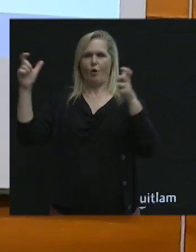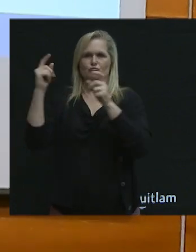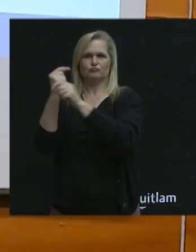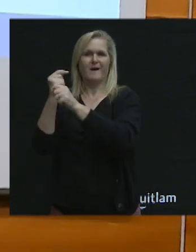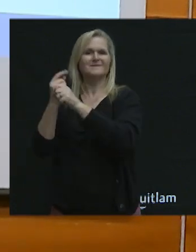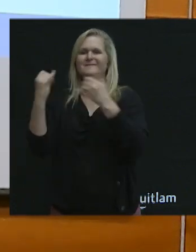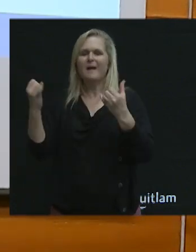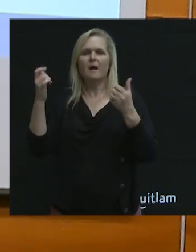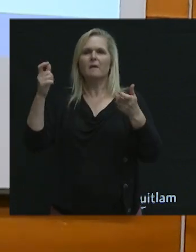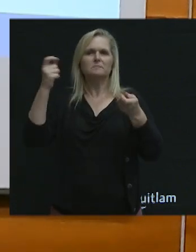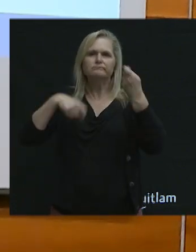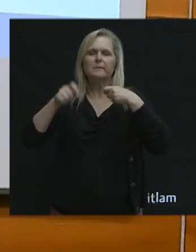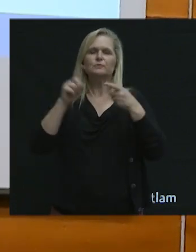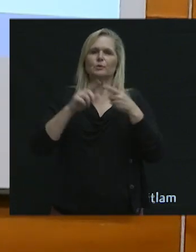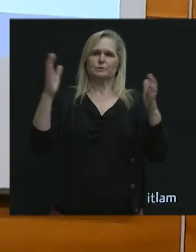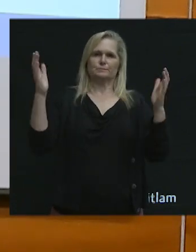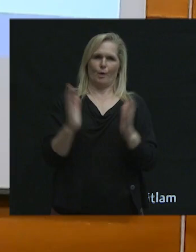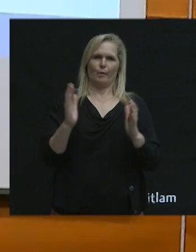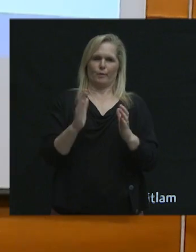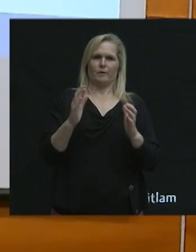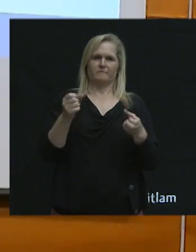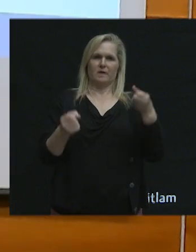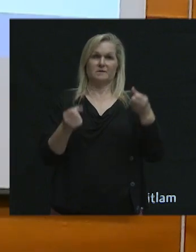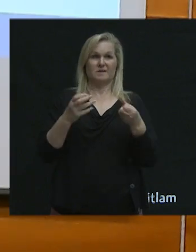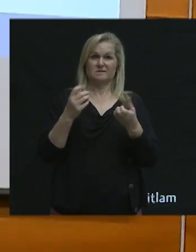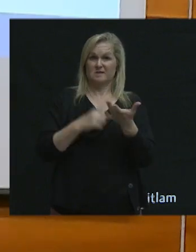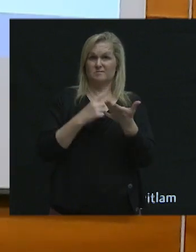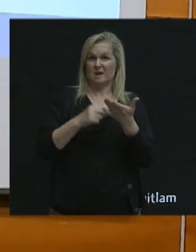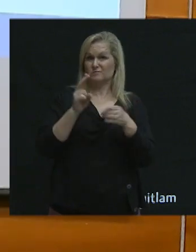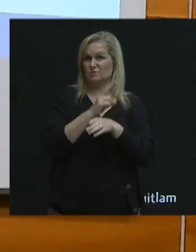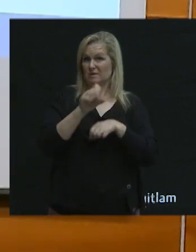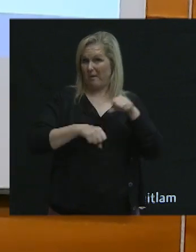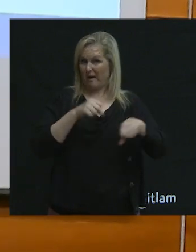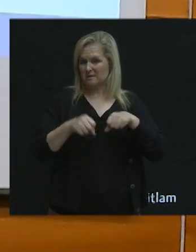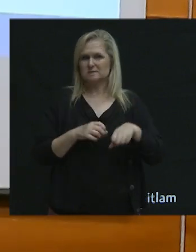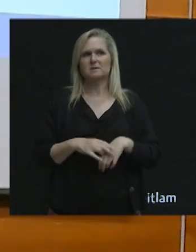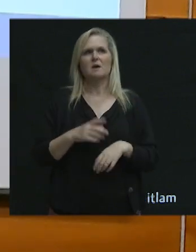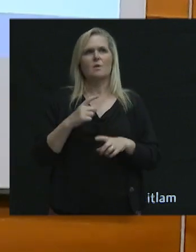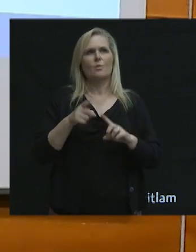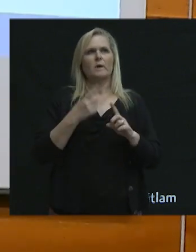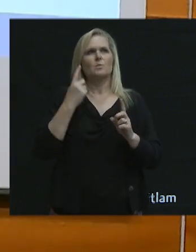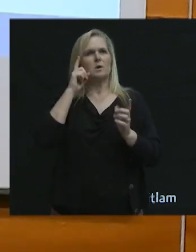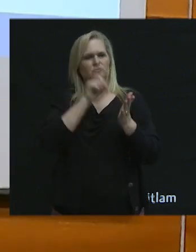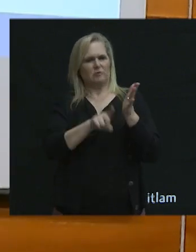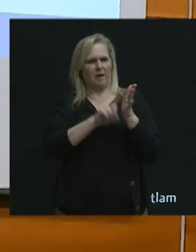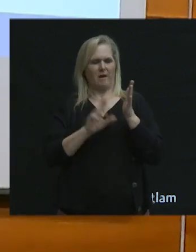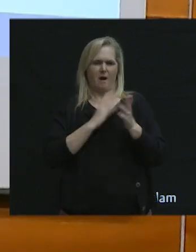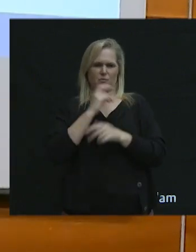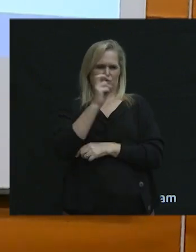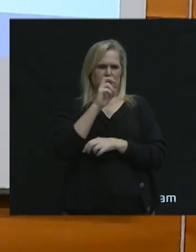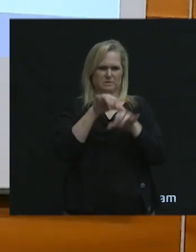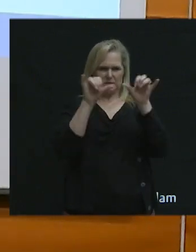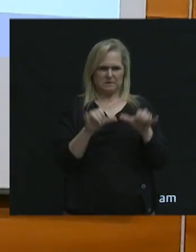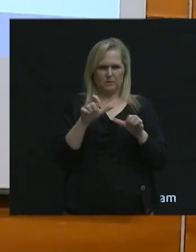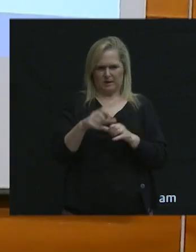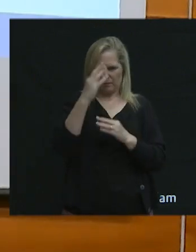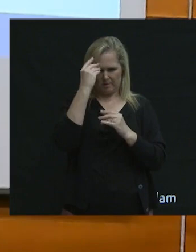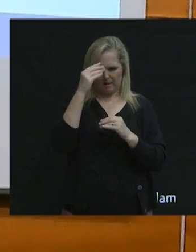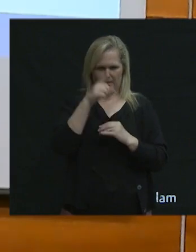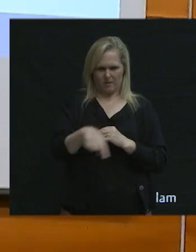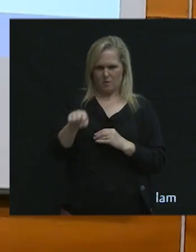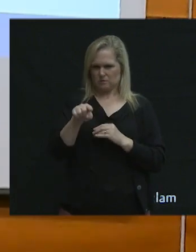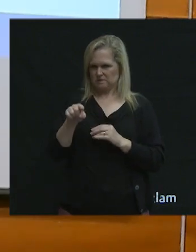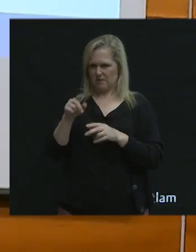smaller vehicles and sometimes even cargo bikes. So when we look at our transportation system, we need to be thinking about how those